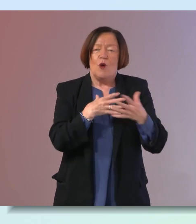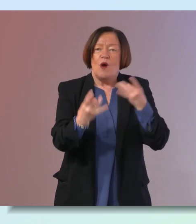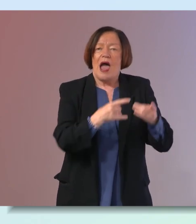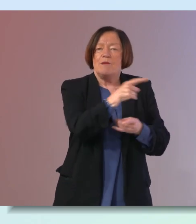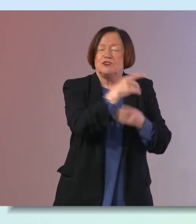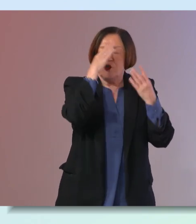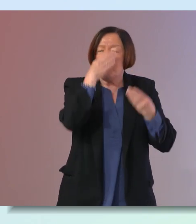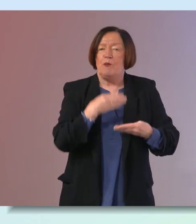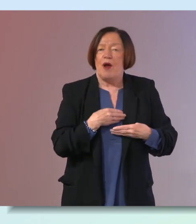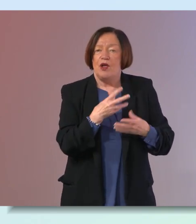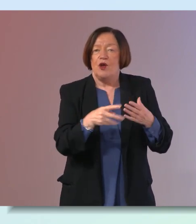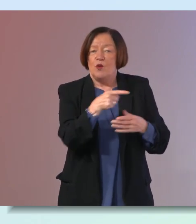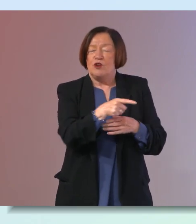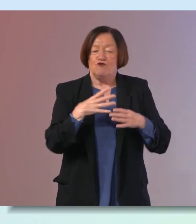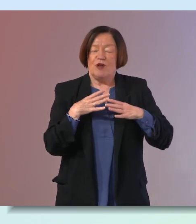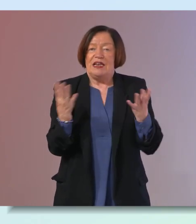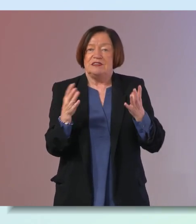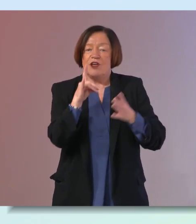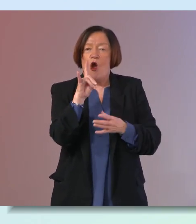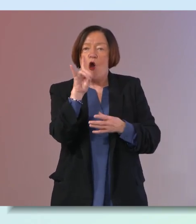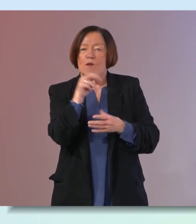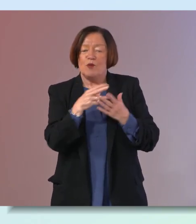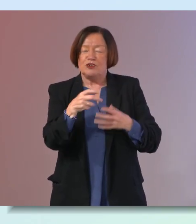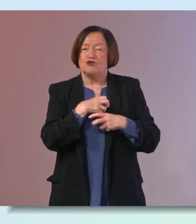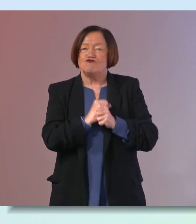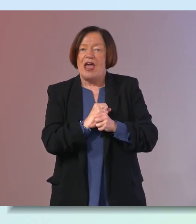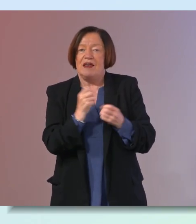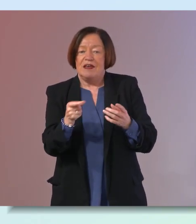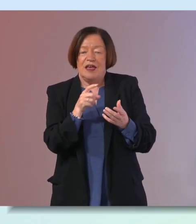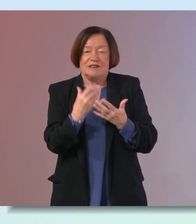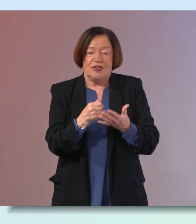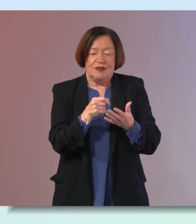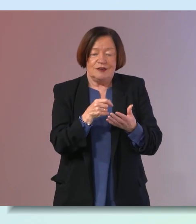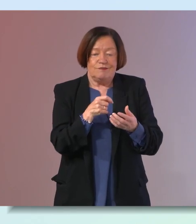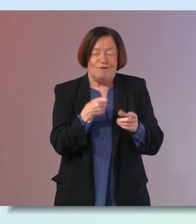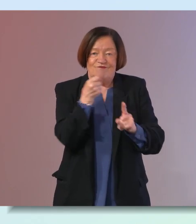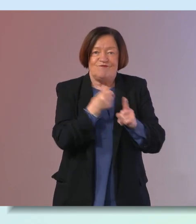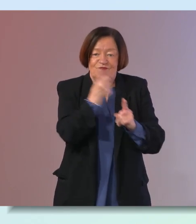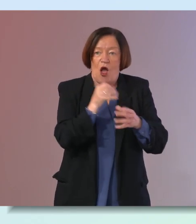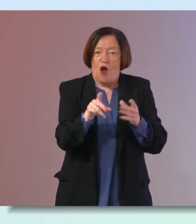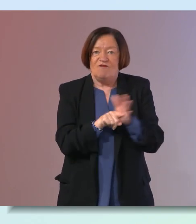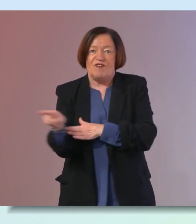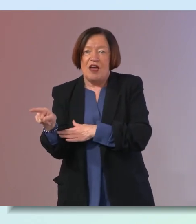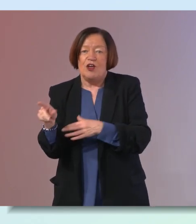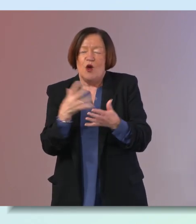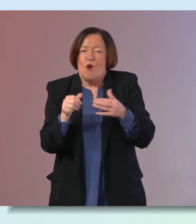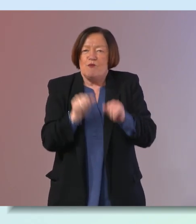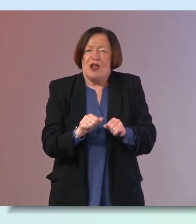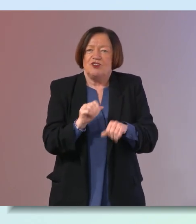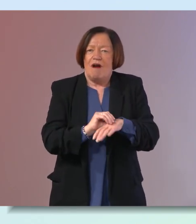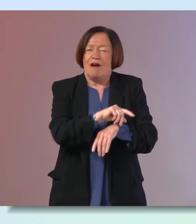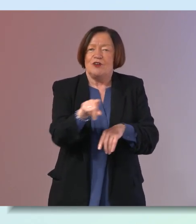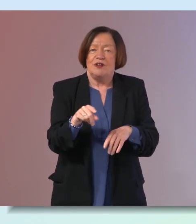body when you release hormones when you're in stress that fight or flight and if you're stressed too much what pressure does that put on you